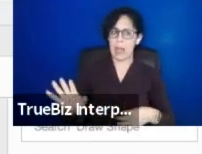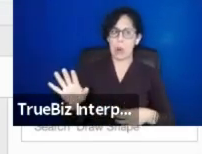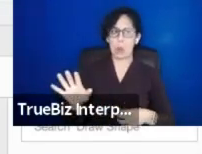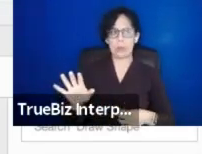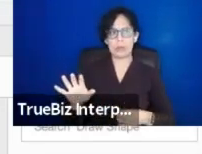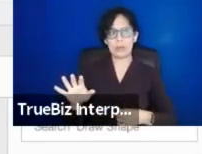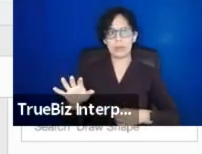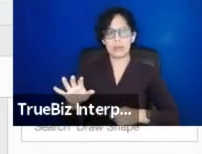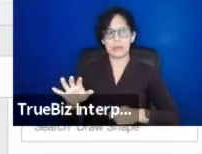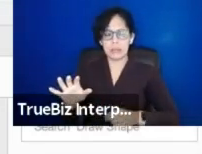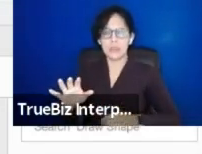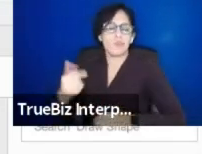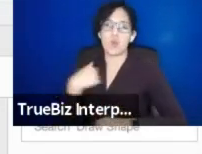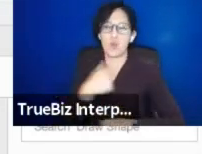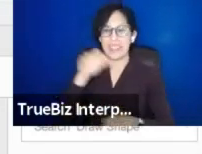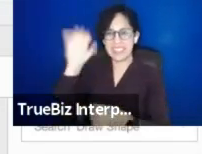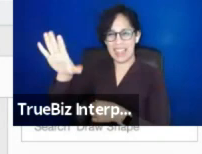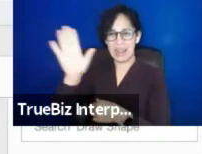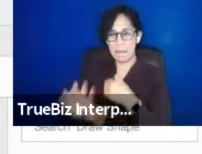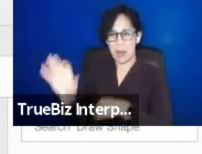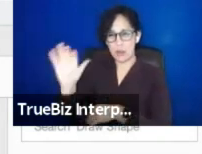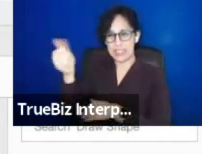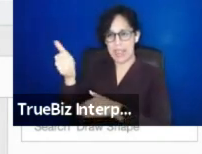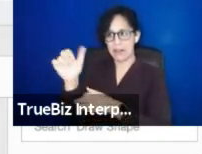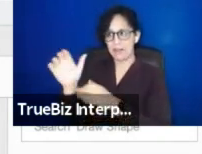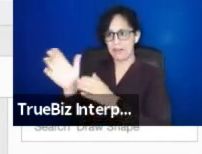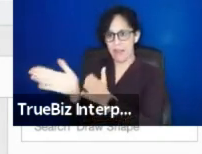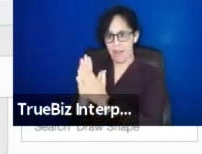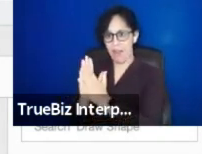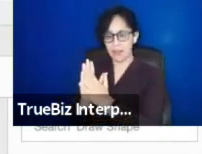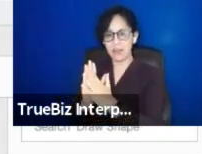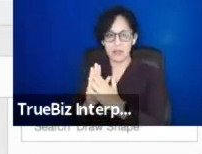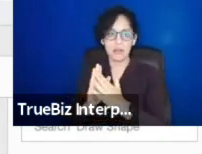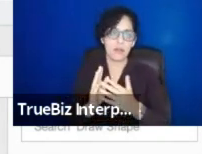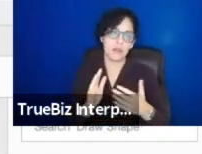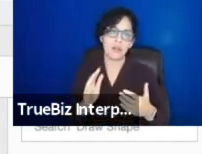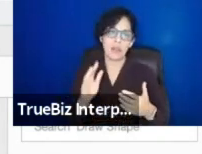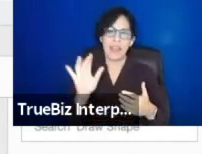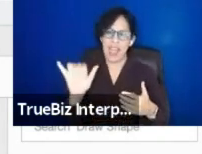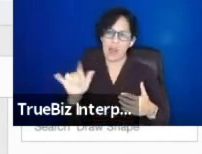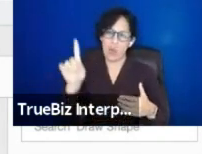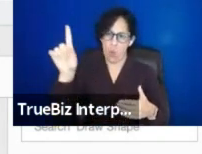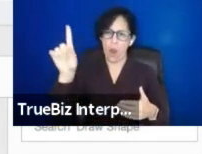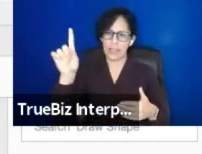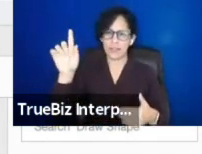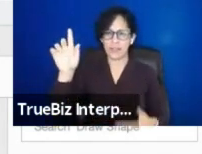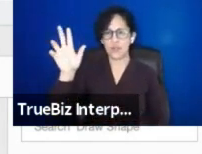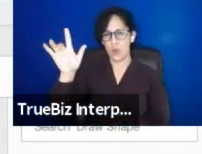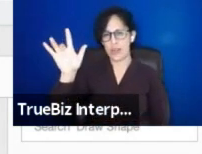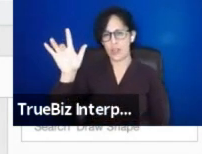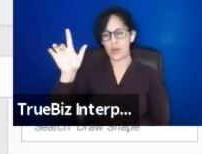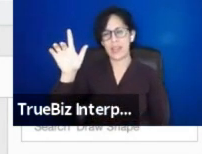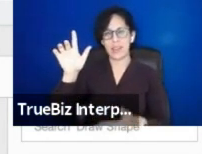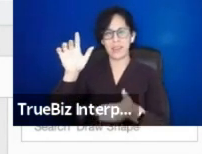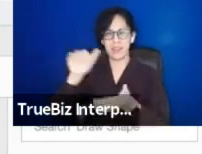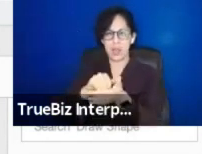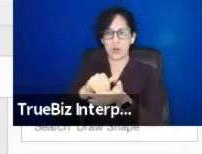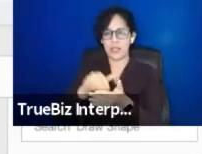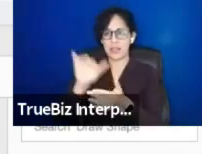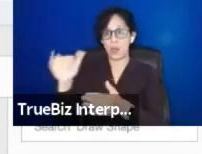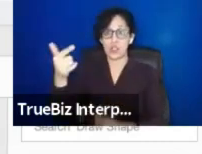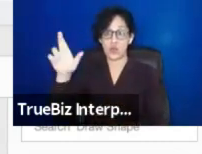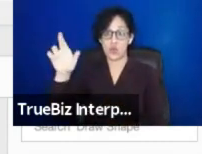asks and some grant applications to that one $25,000 donor was a grant. So, that came from a grant application.